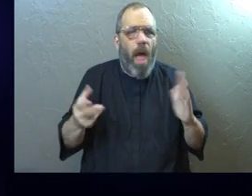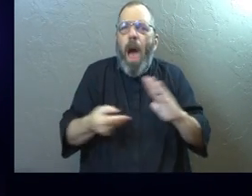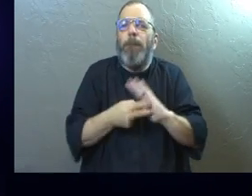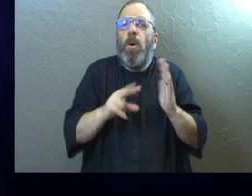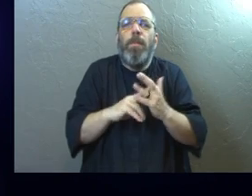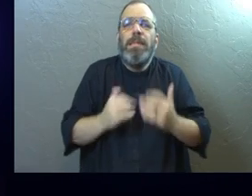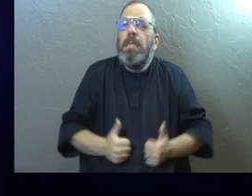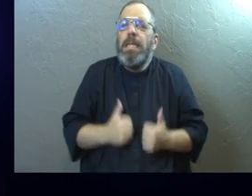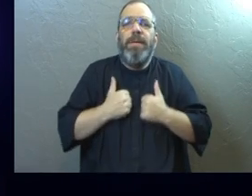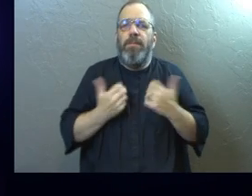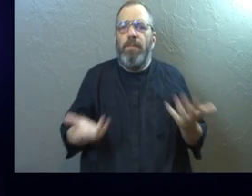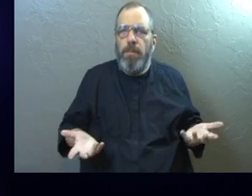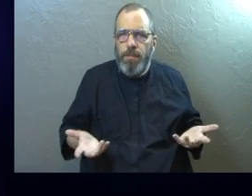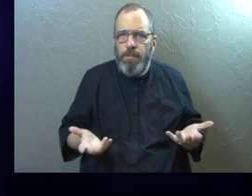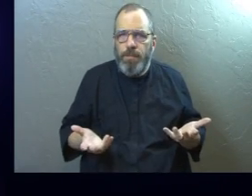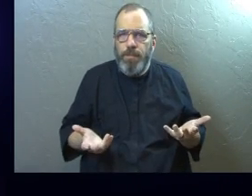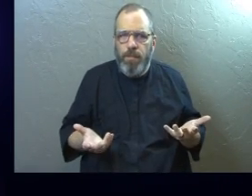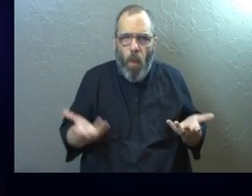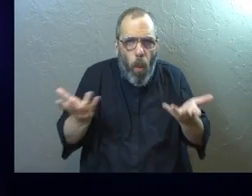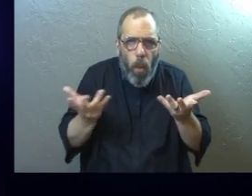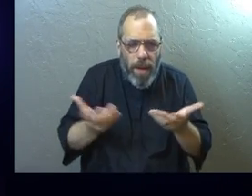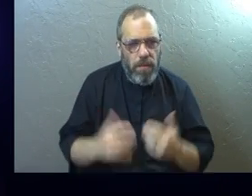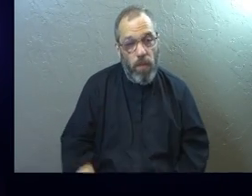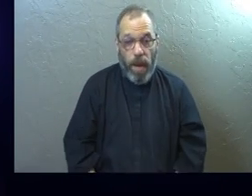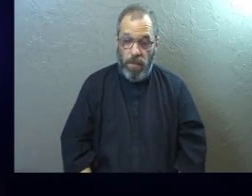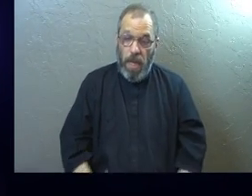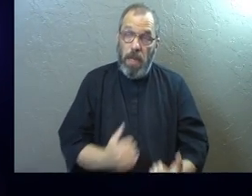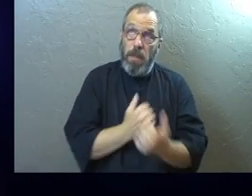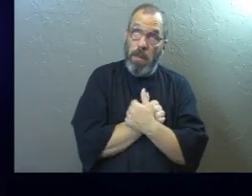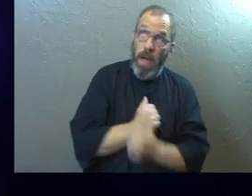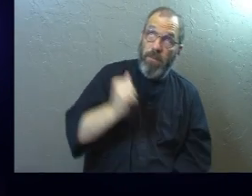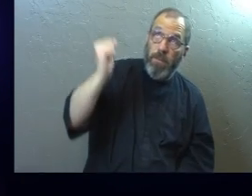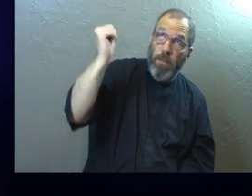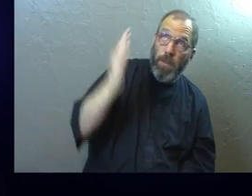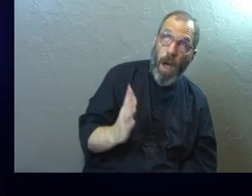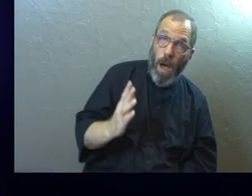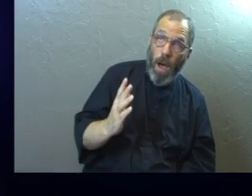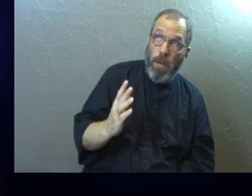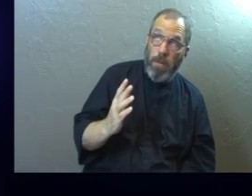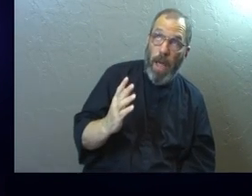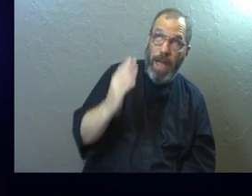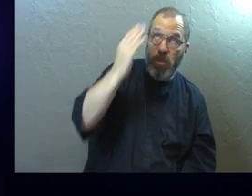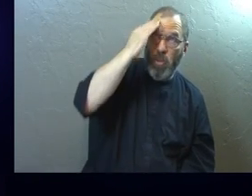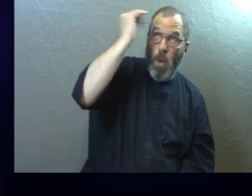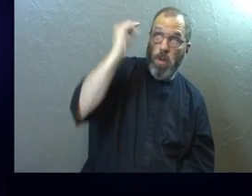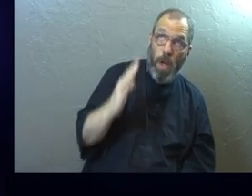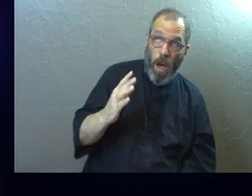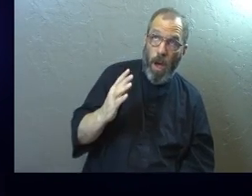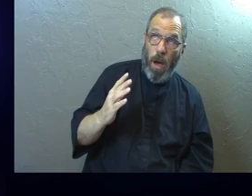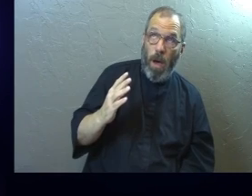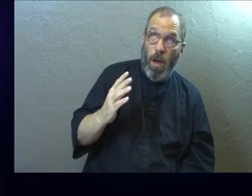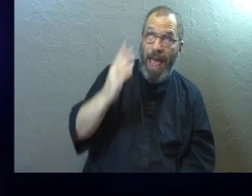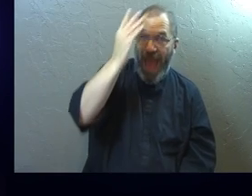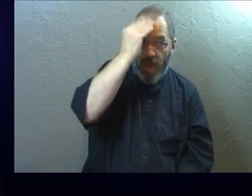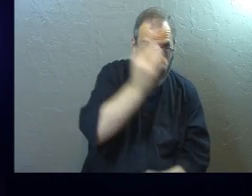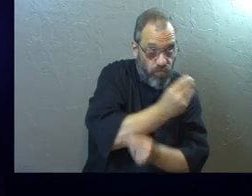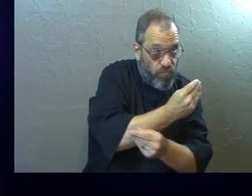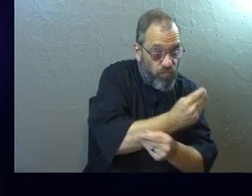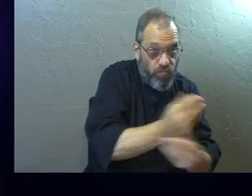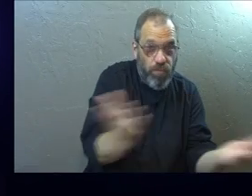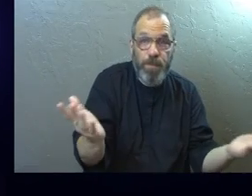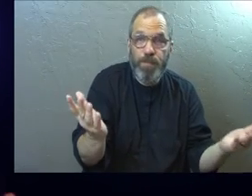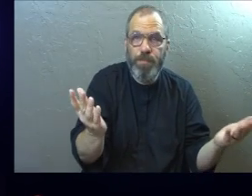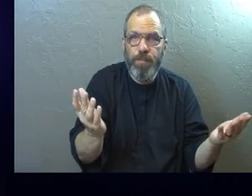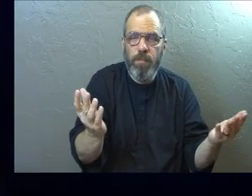a reason to live. What is it? Well, it's to love God and to know God and to make God known to others.